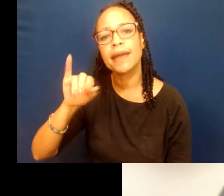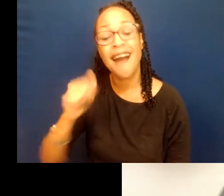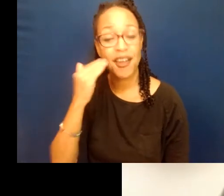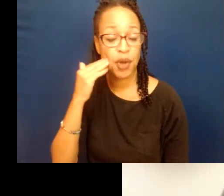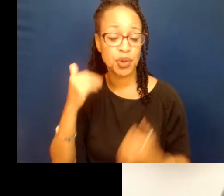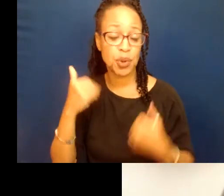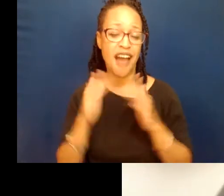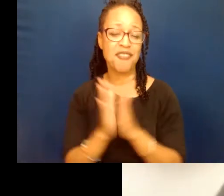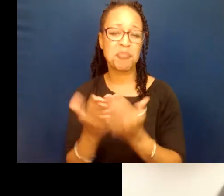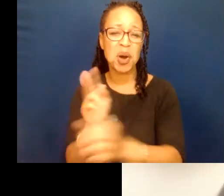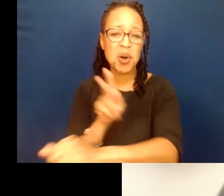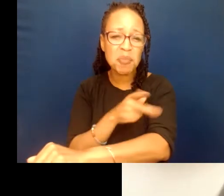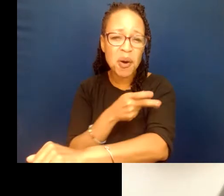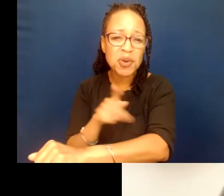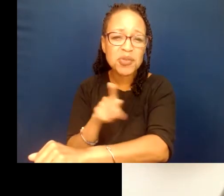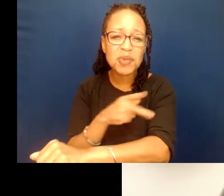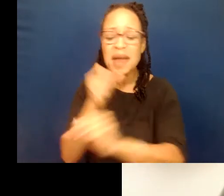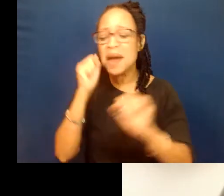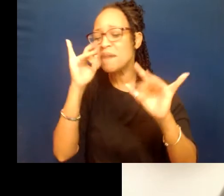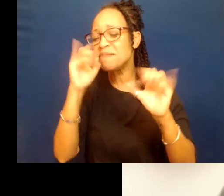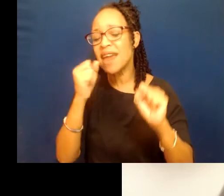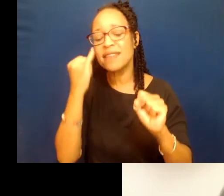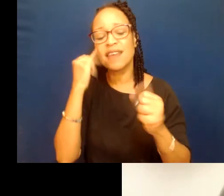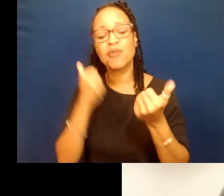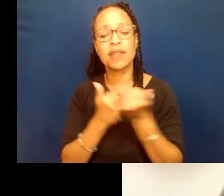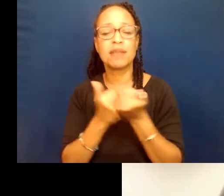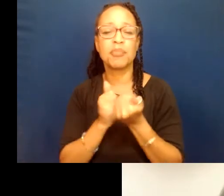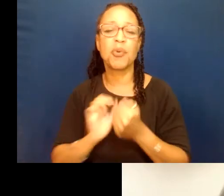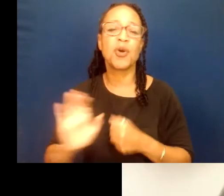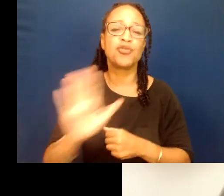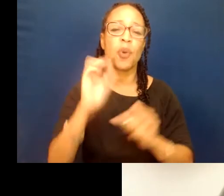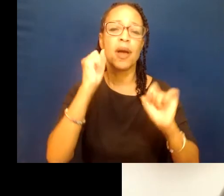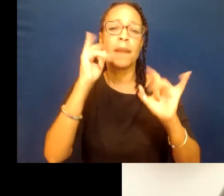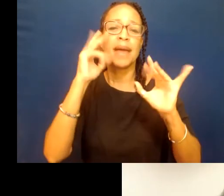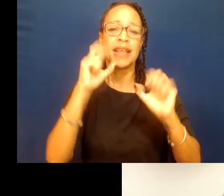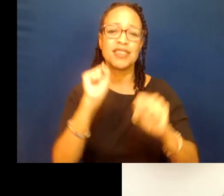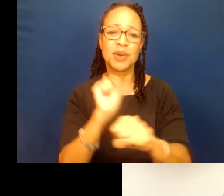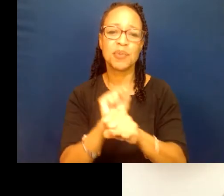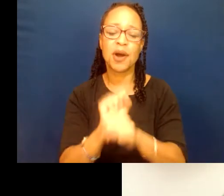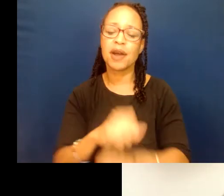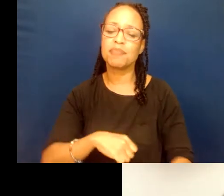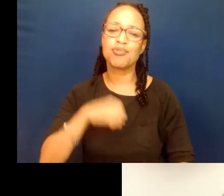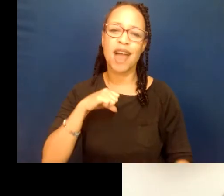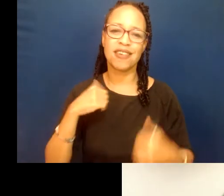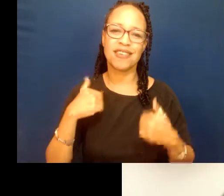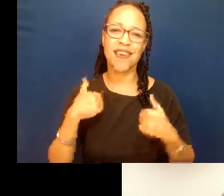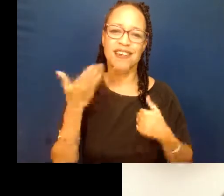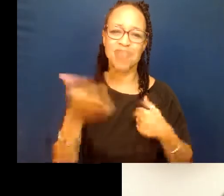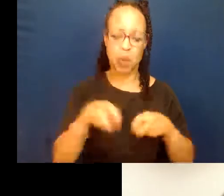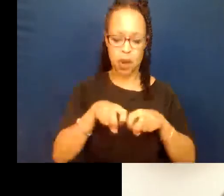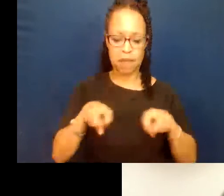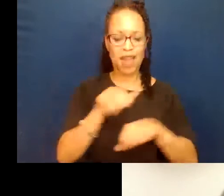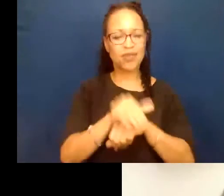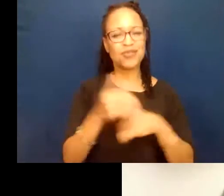out. How wonderful if we could all support your amazing work. Very proud to have you on our panel tonight,